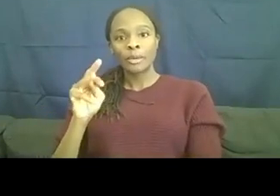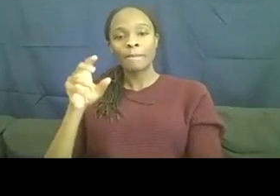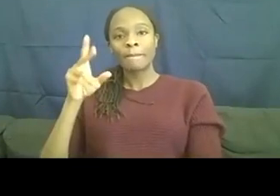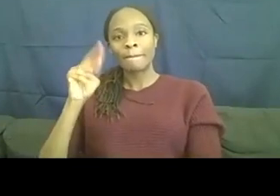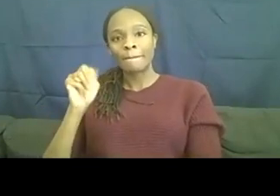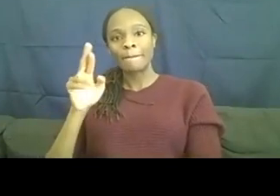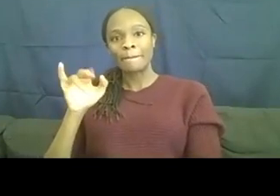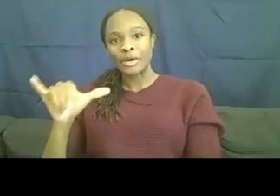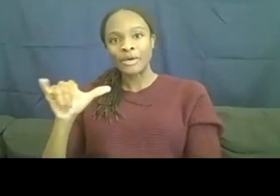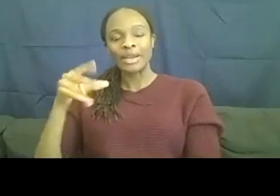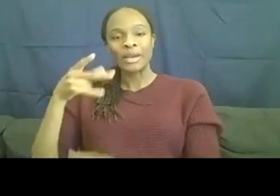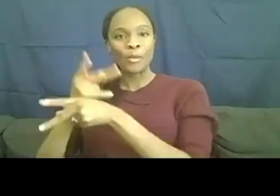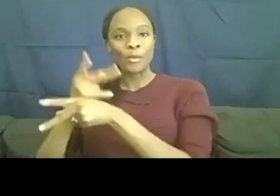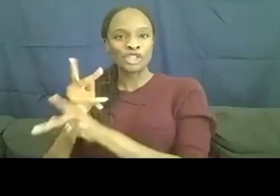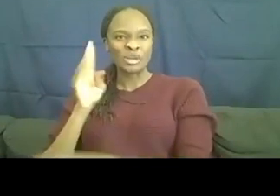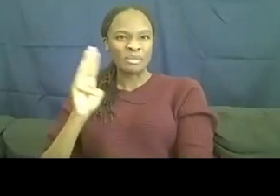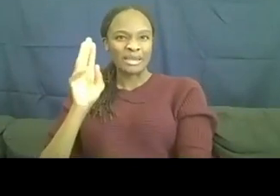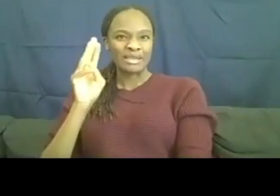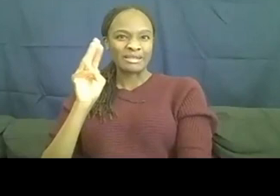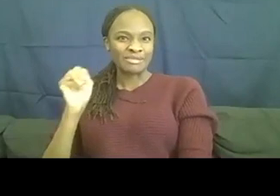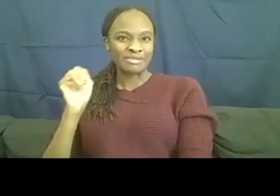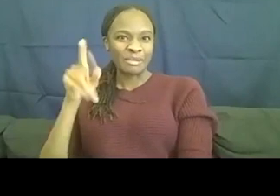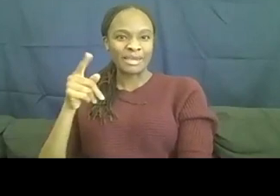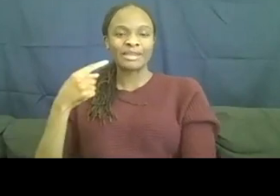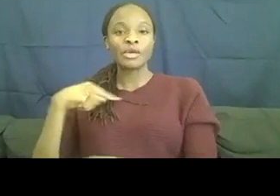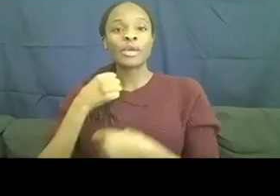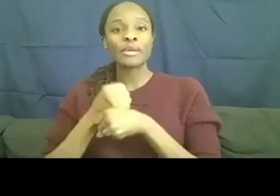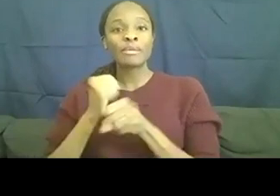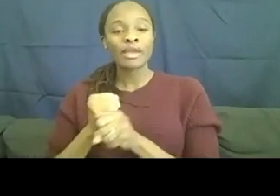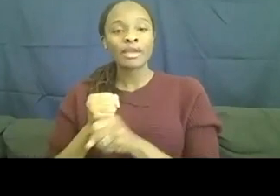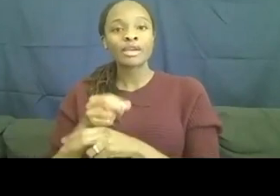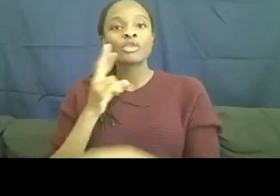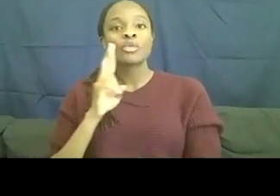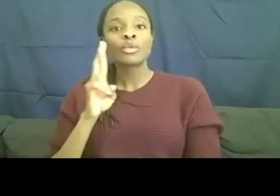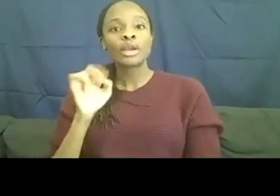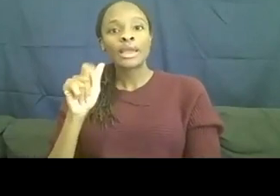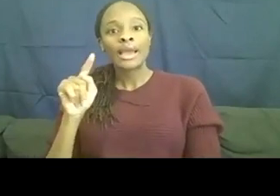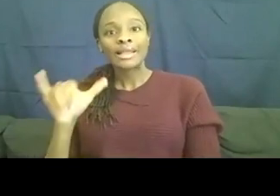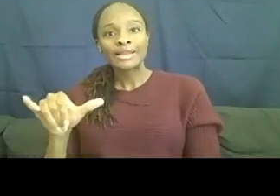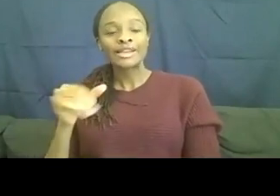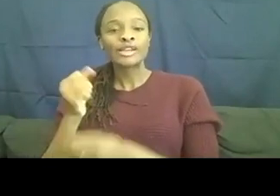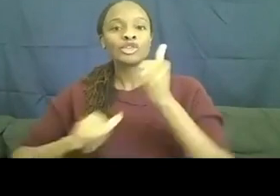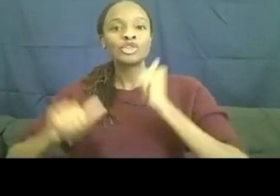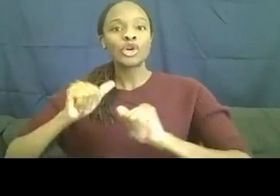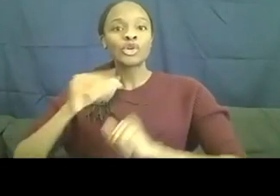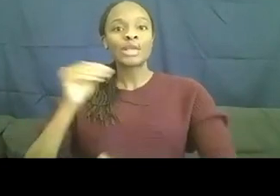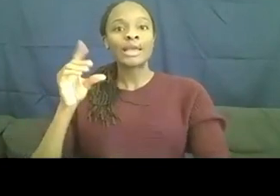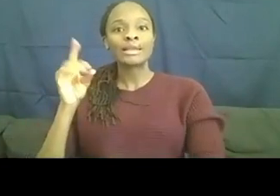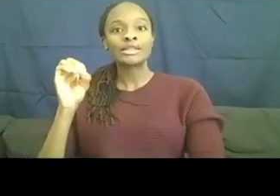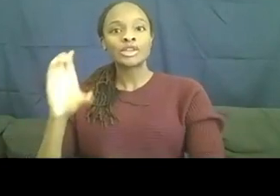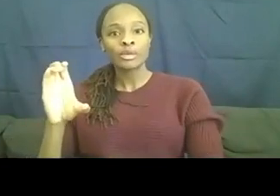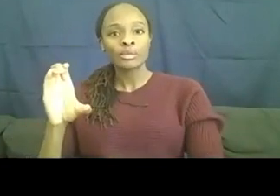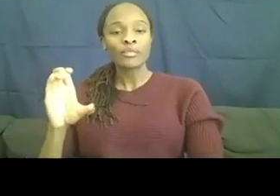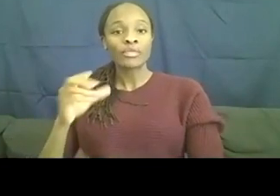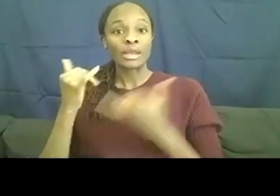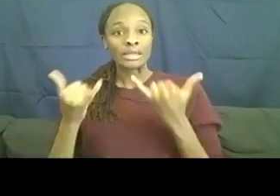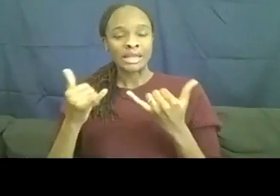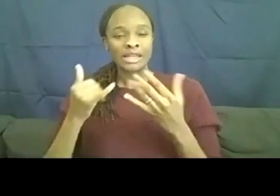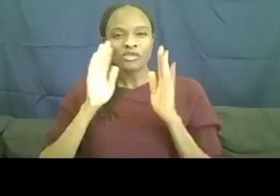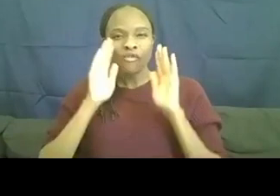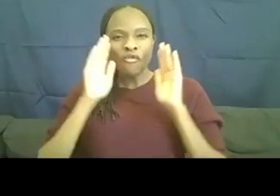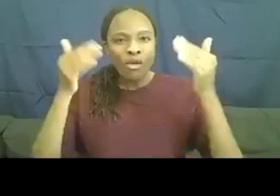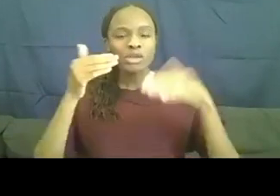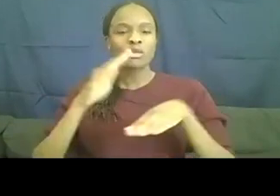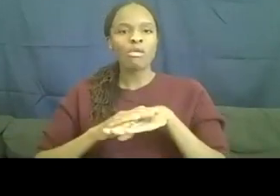both reality shows and documentaries. Today's webinar focuses on the challenges and